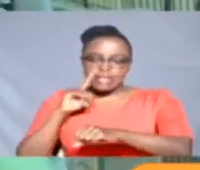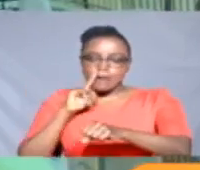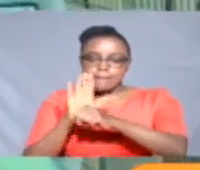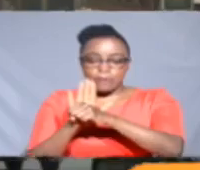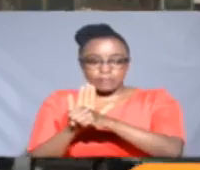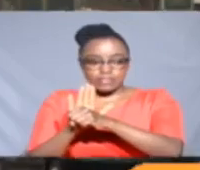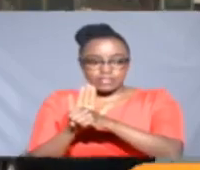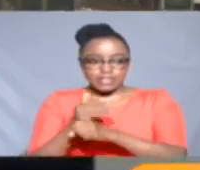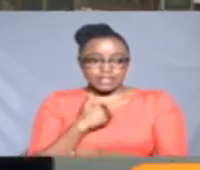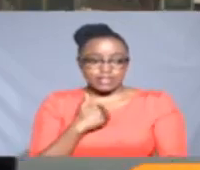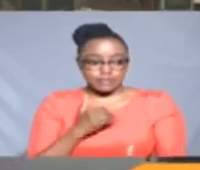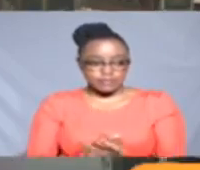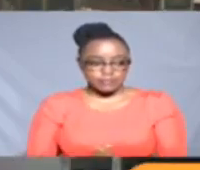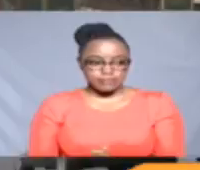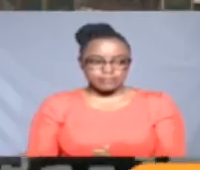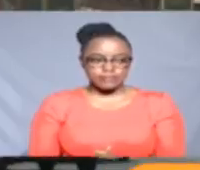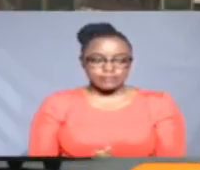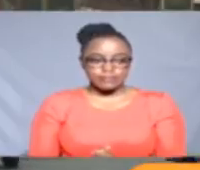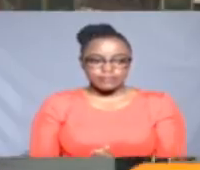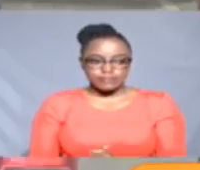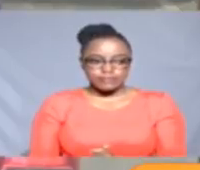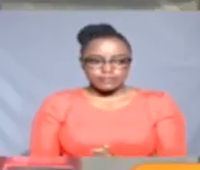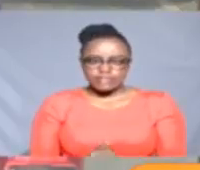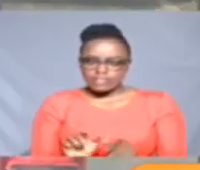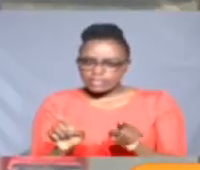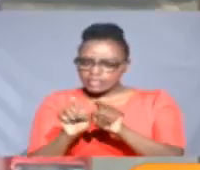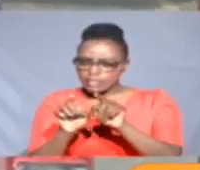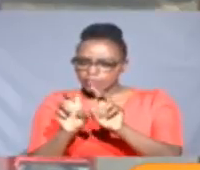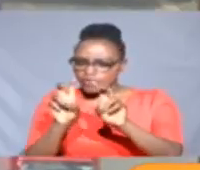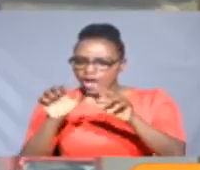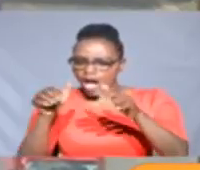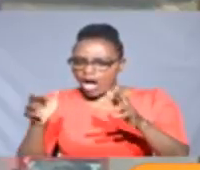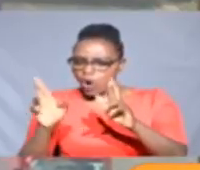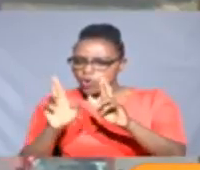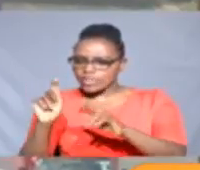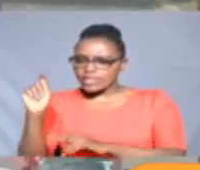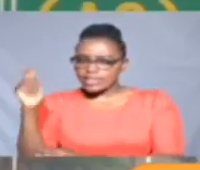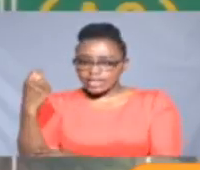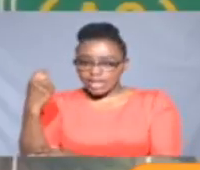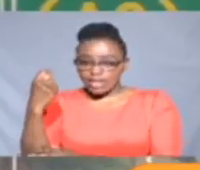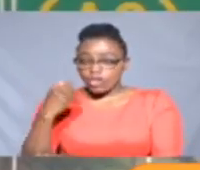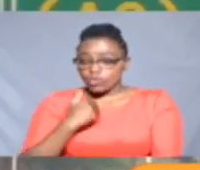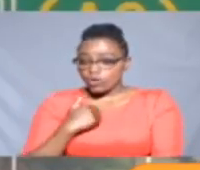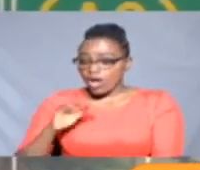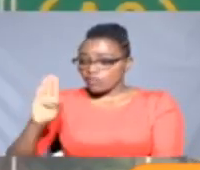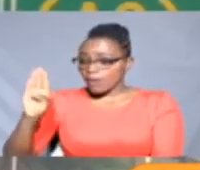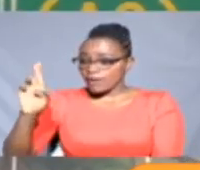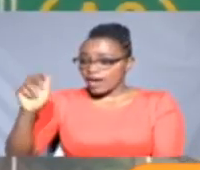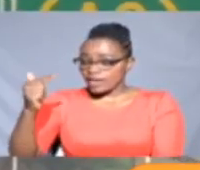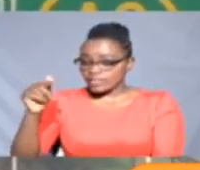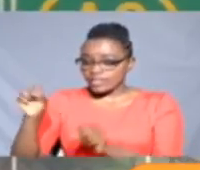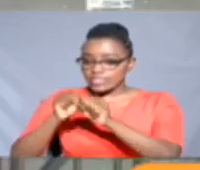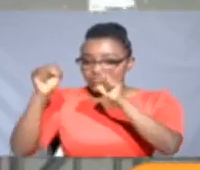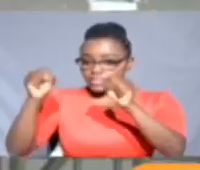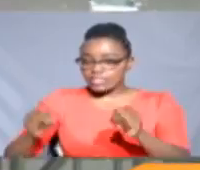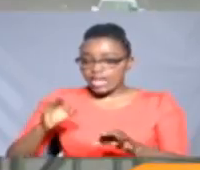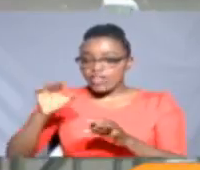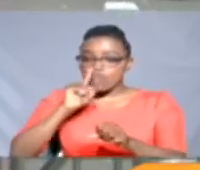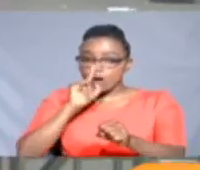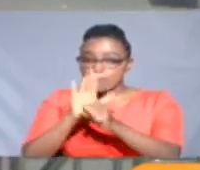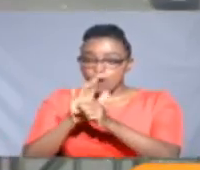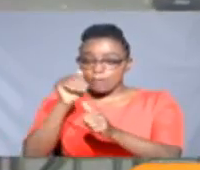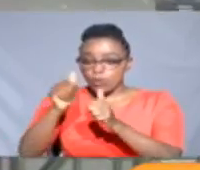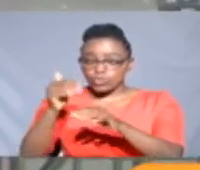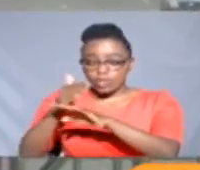was made. We are also looking at how ready Kenya is to have a BRT system, and if the